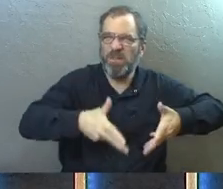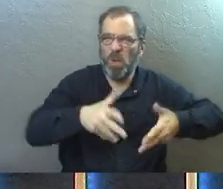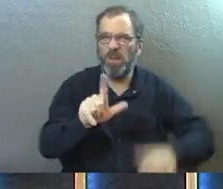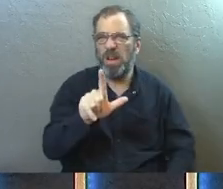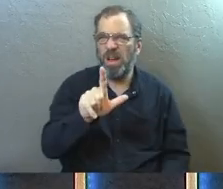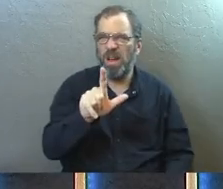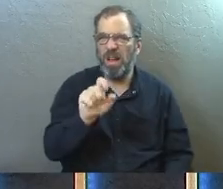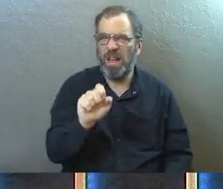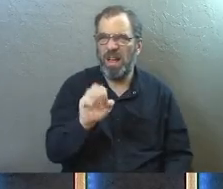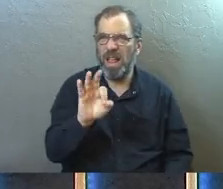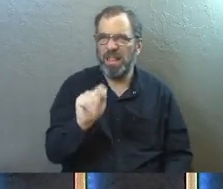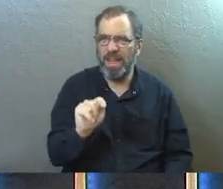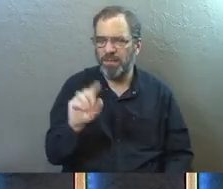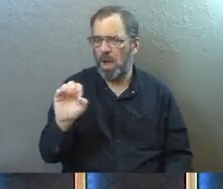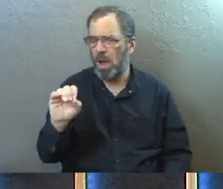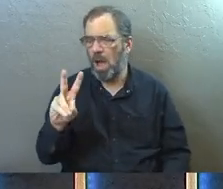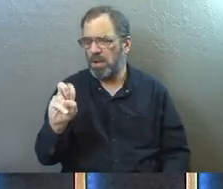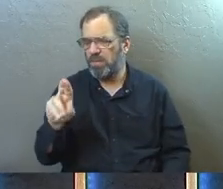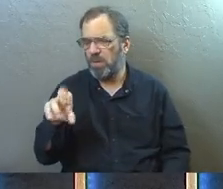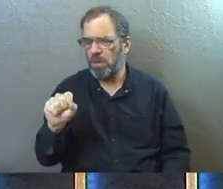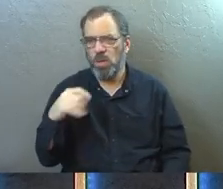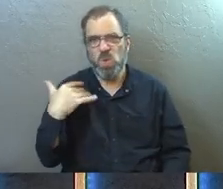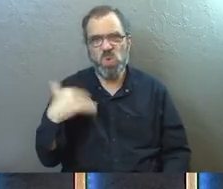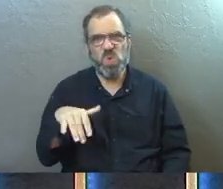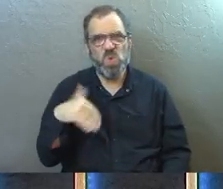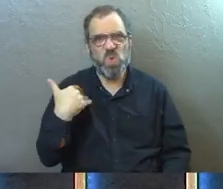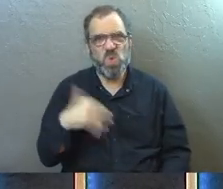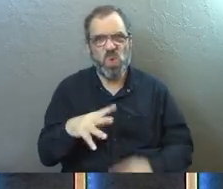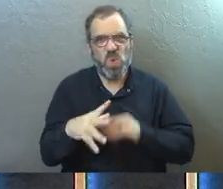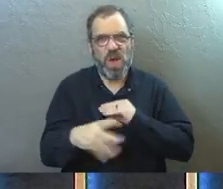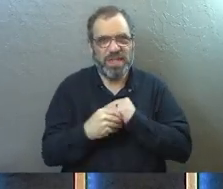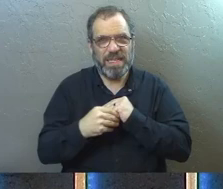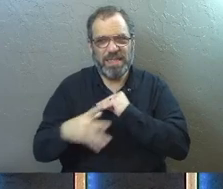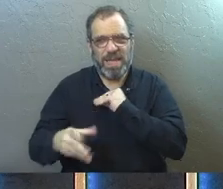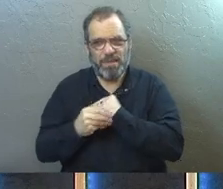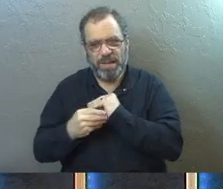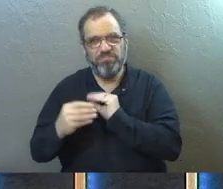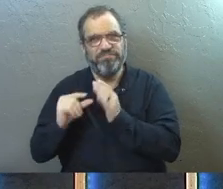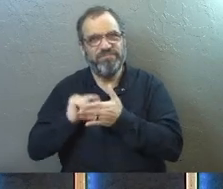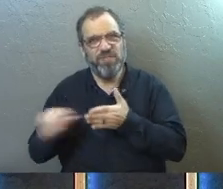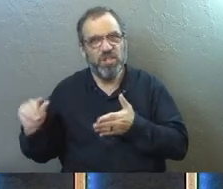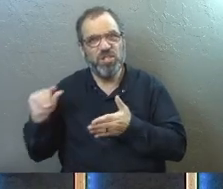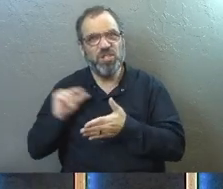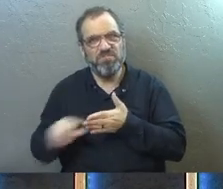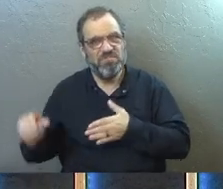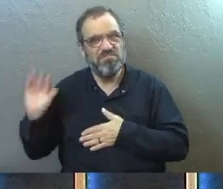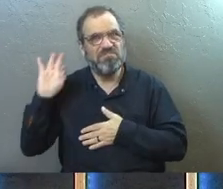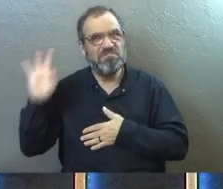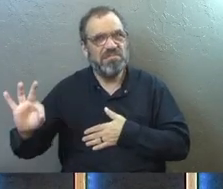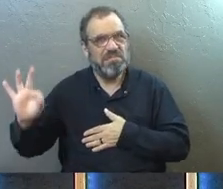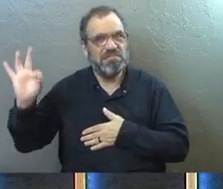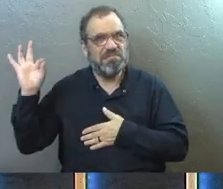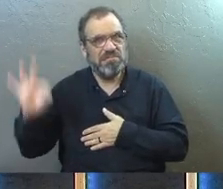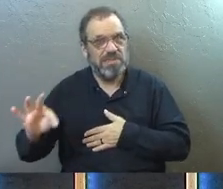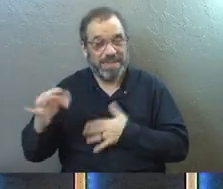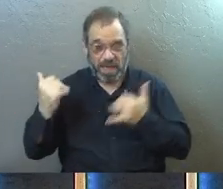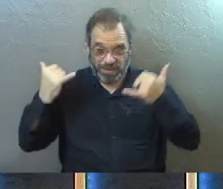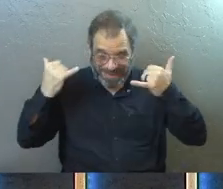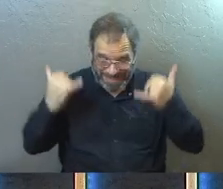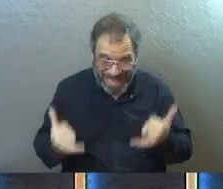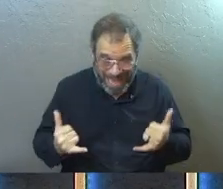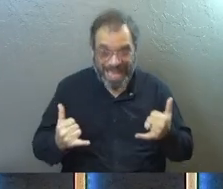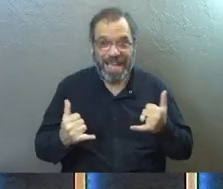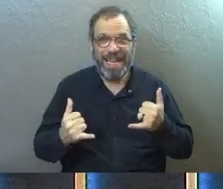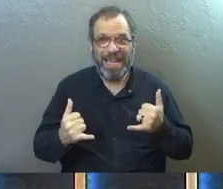2. And it's just been some amazing additional passages that we've been able to preach through. And today